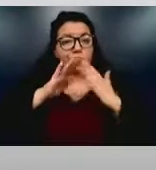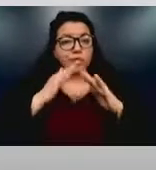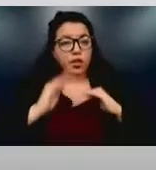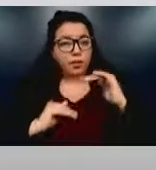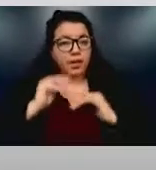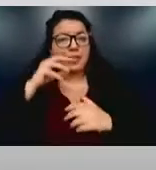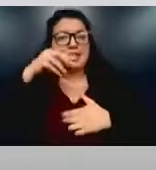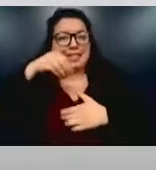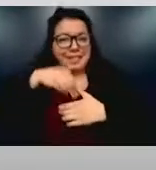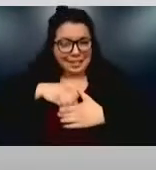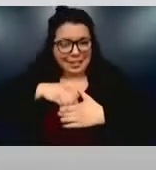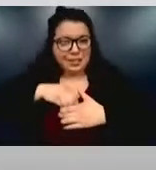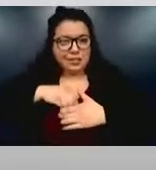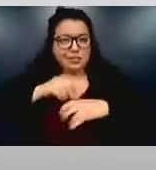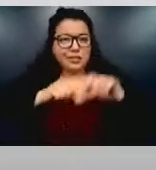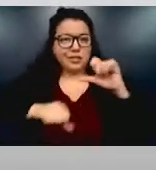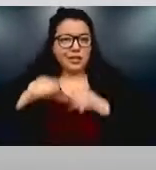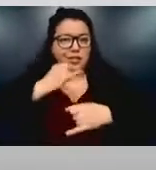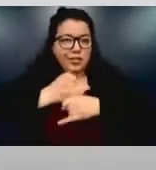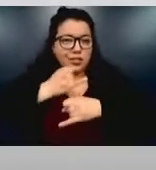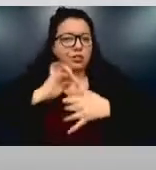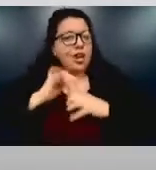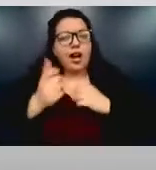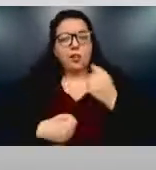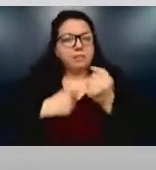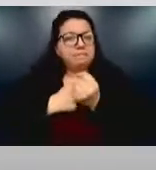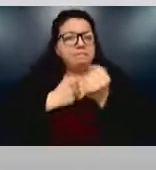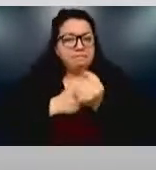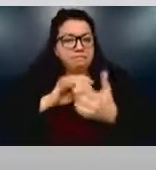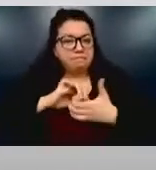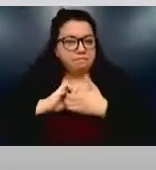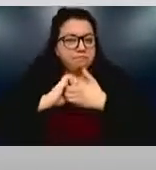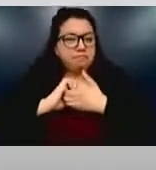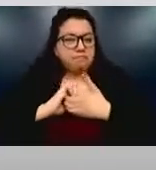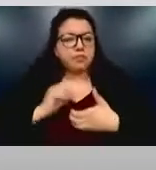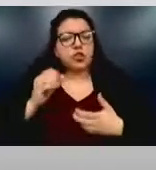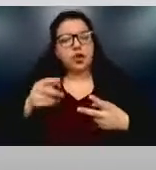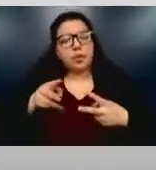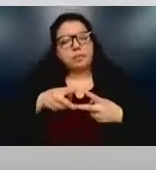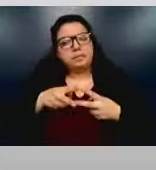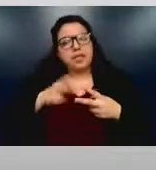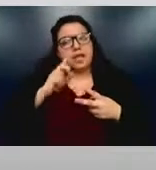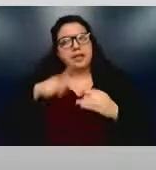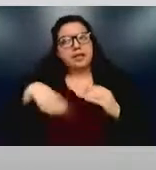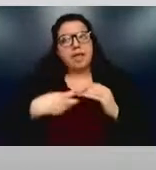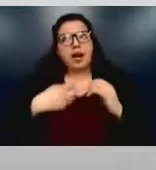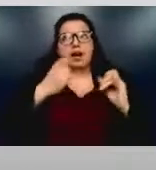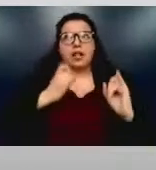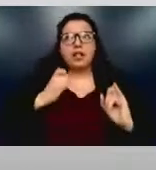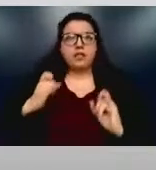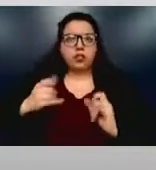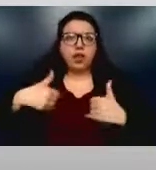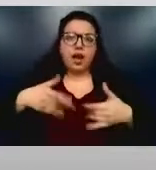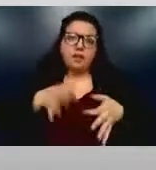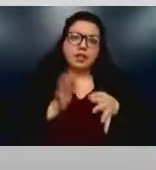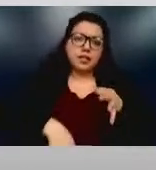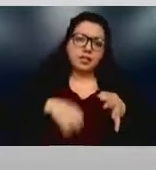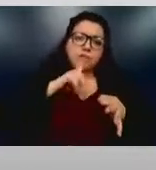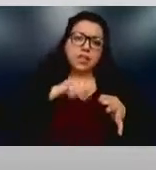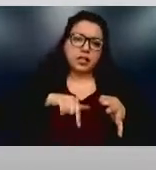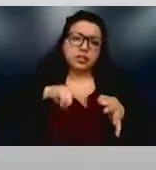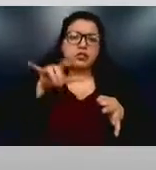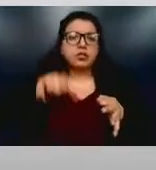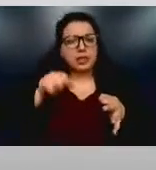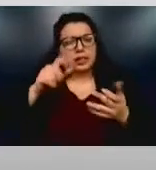And so, kind of looking at these two things when we're working with individuals, and I often think about, this is simplistic, of course, but thinking about accommodations